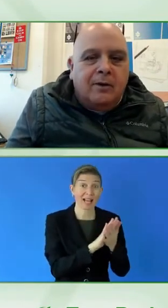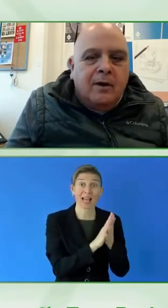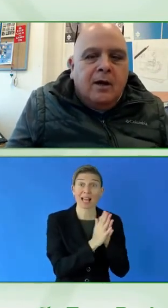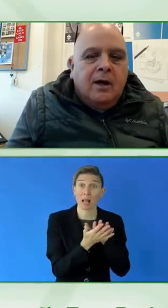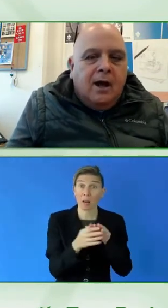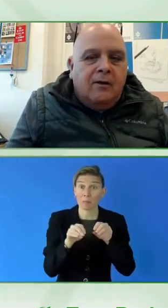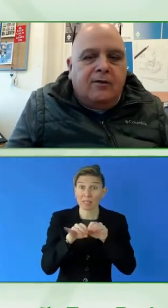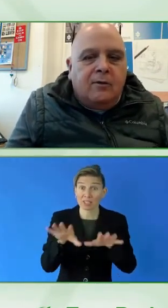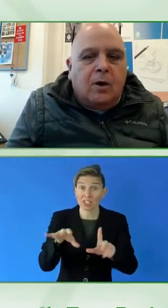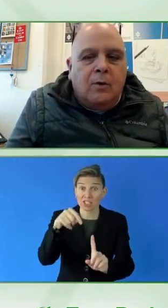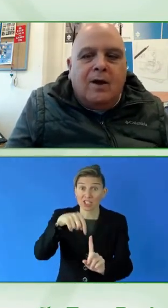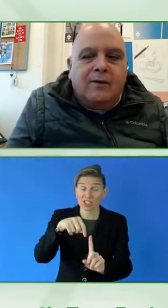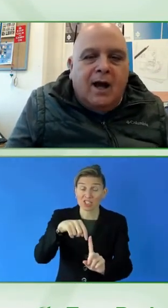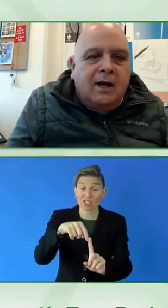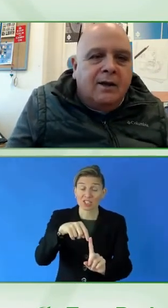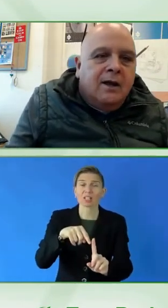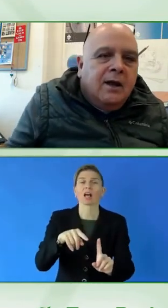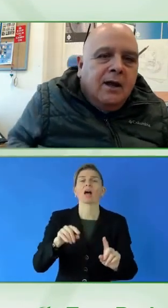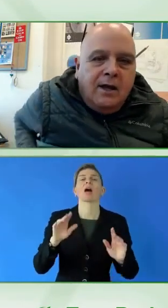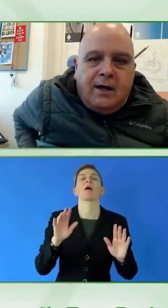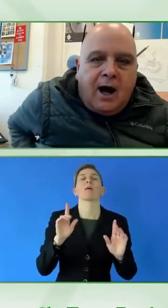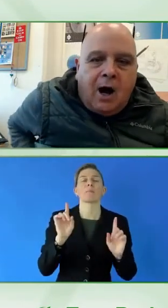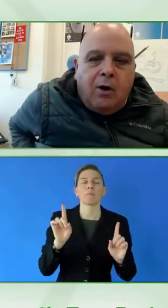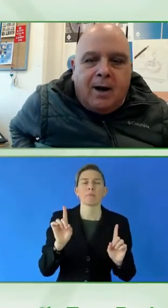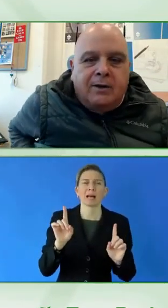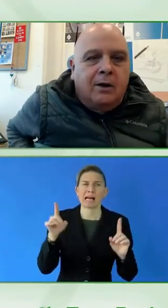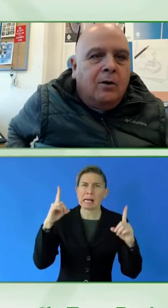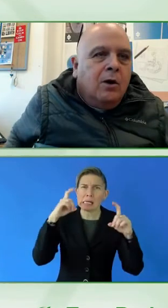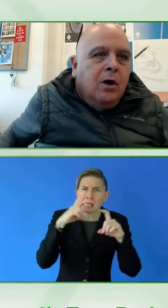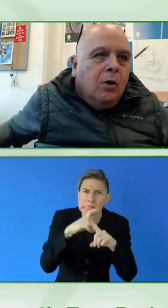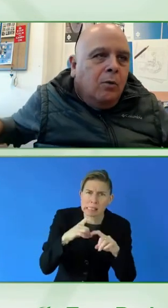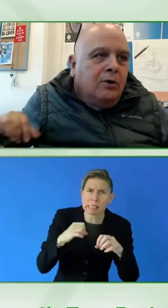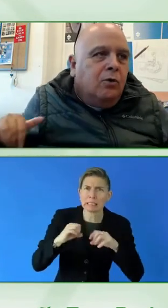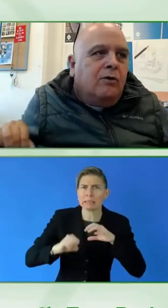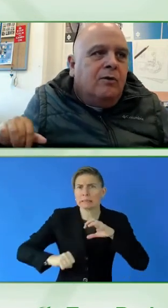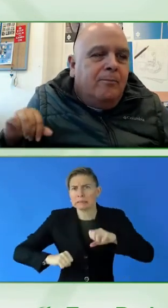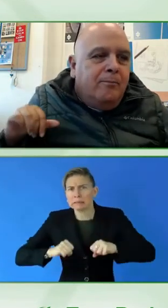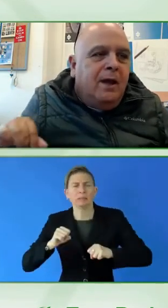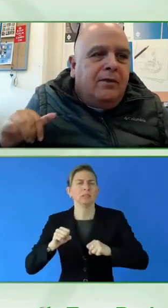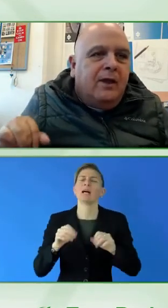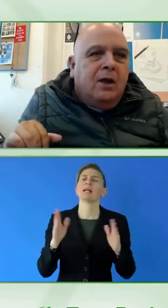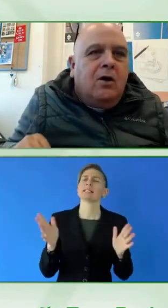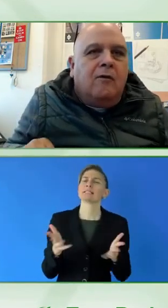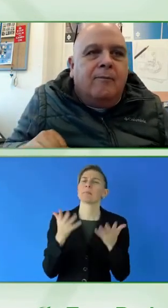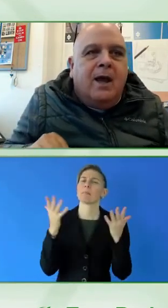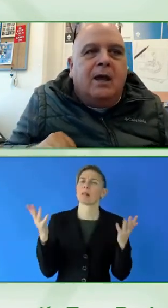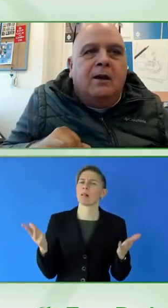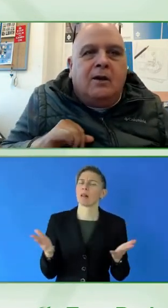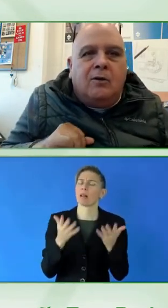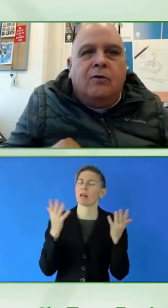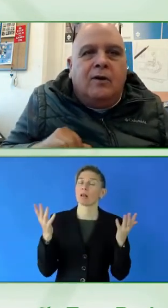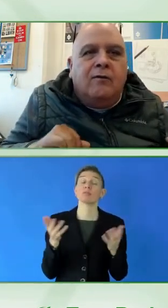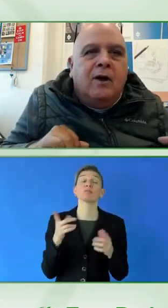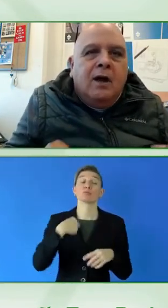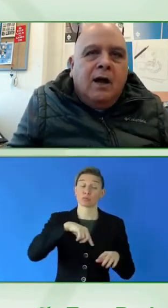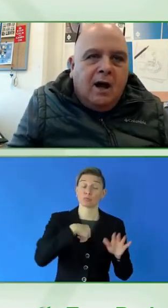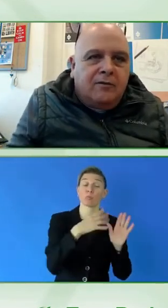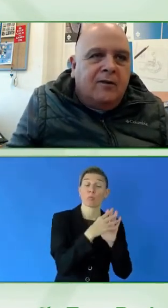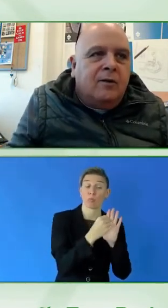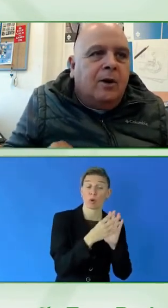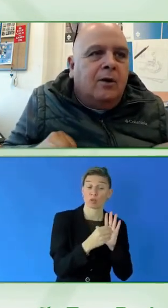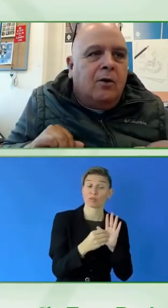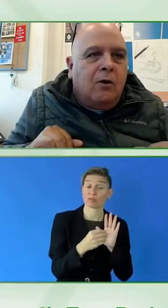make it simple. And this is what we have done in our model. And took the big thing of making inclusive,